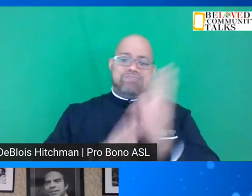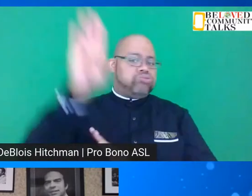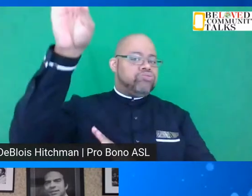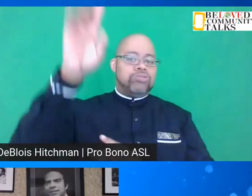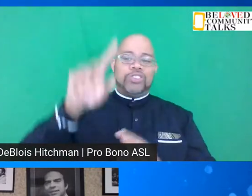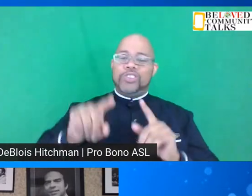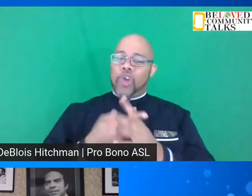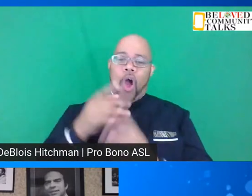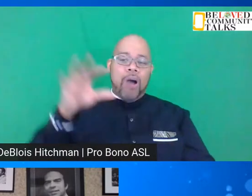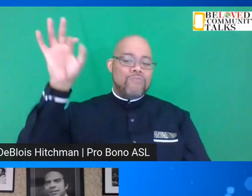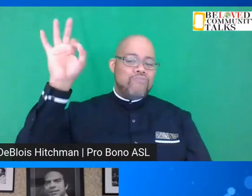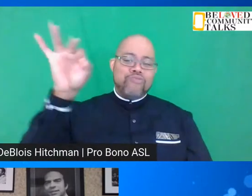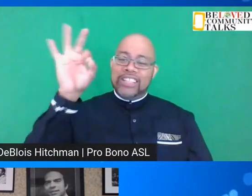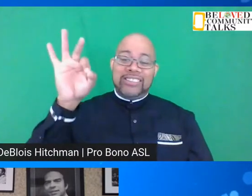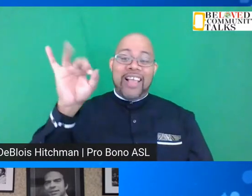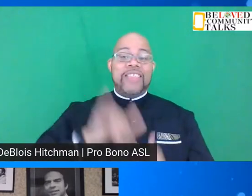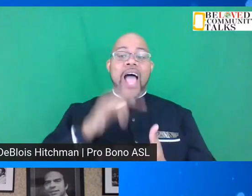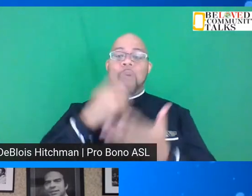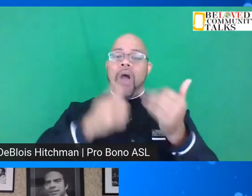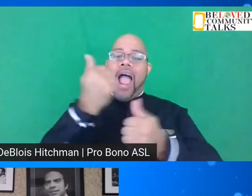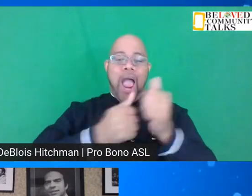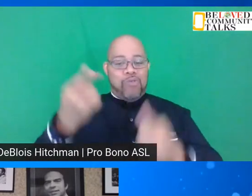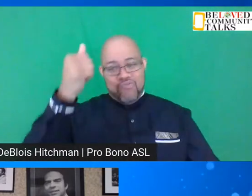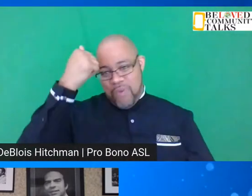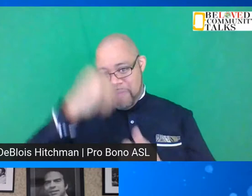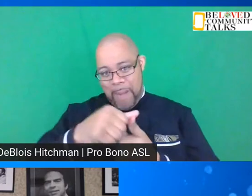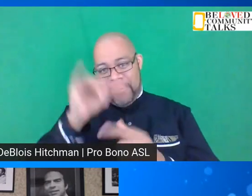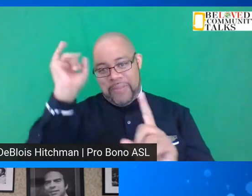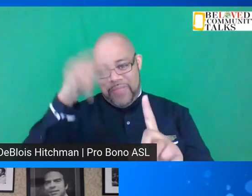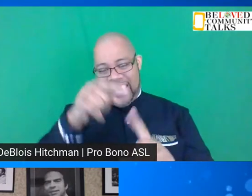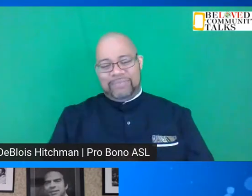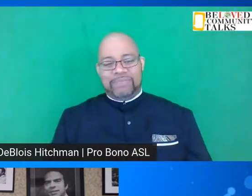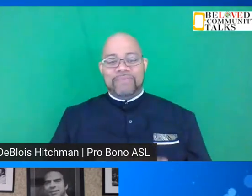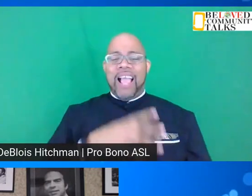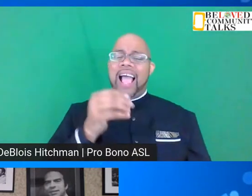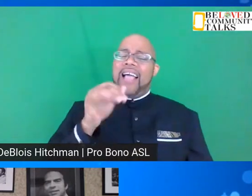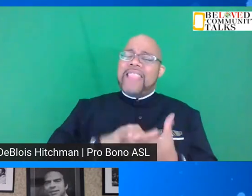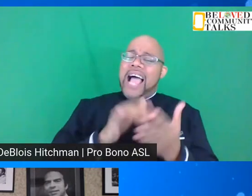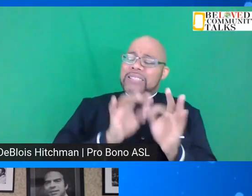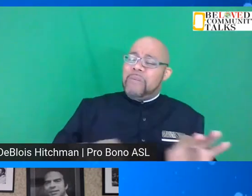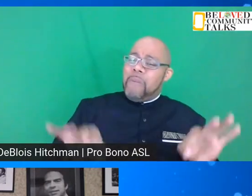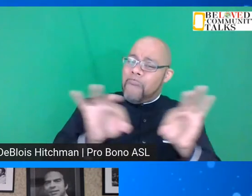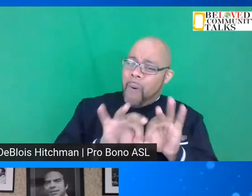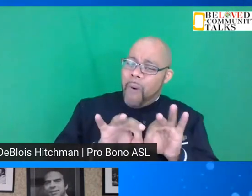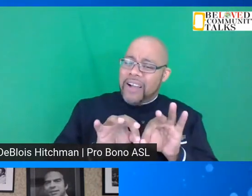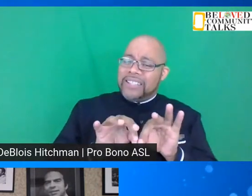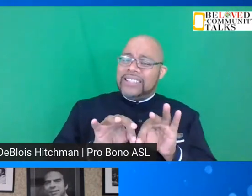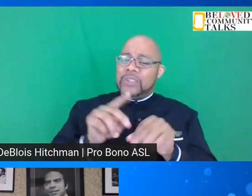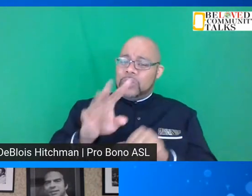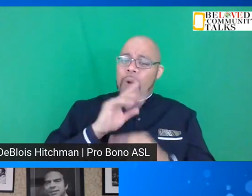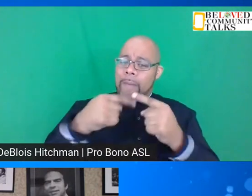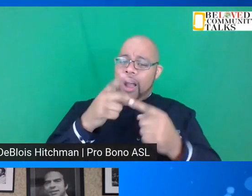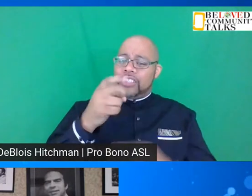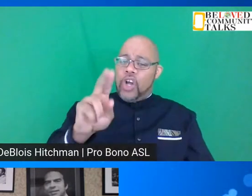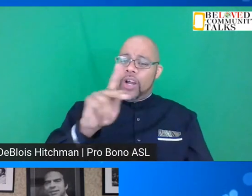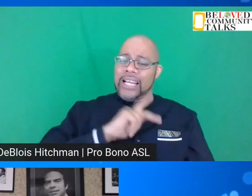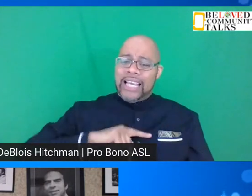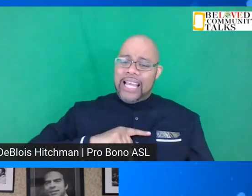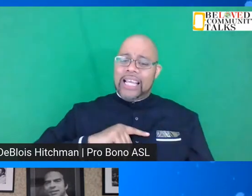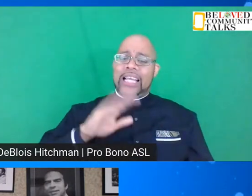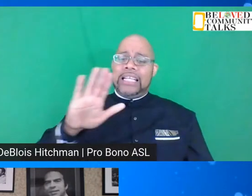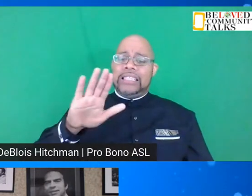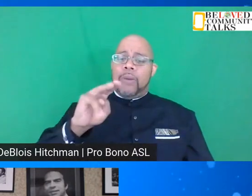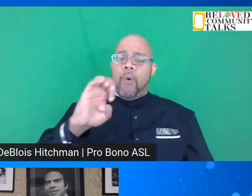started preaching. And that's what everybody remembered. Ambassador Young, how important, when you talk about Dr. King's moral